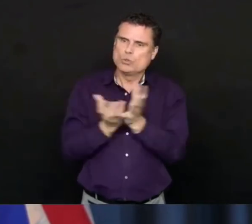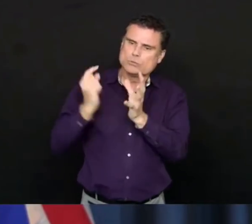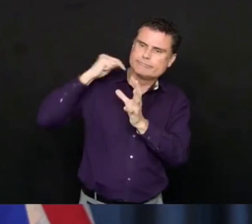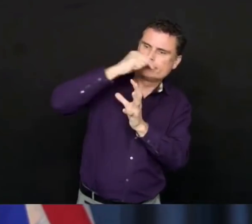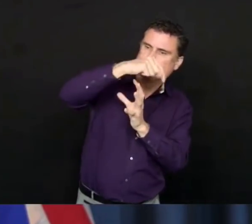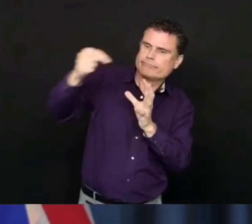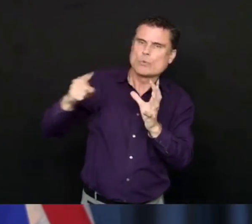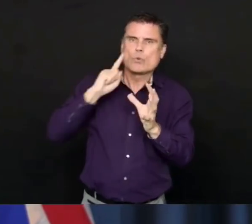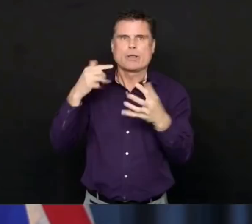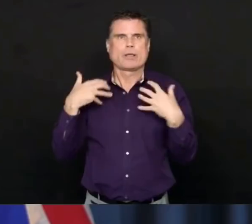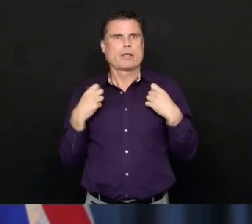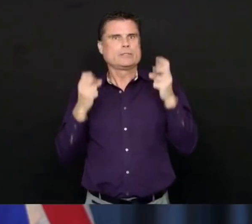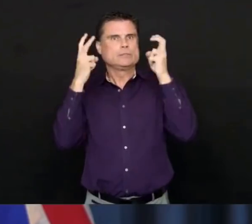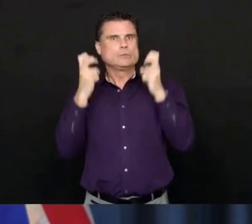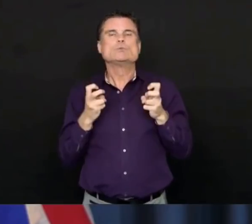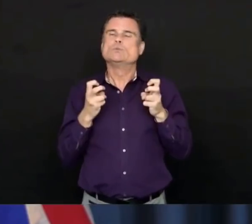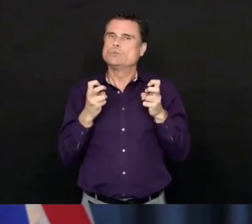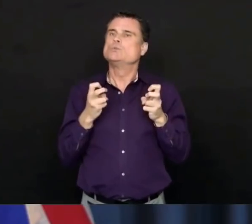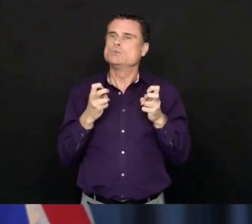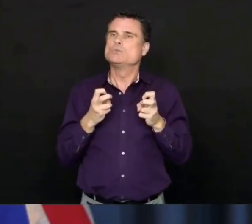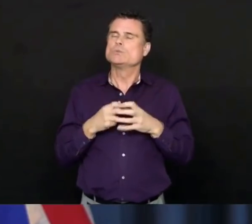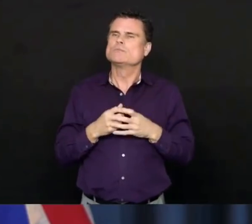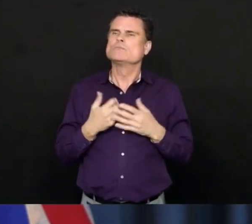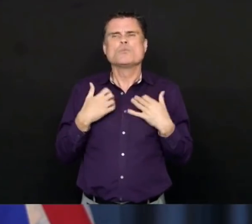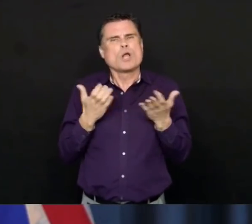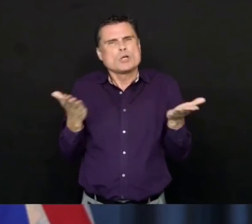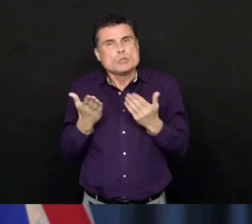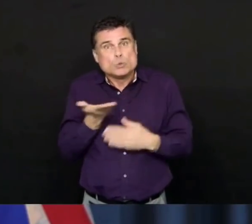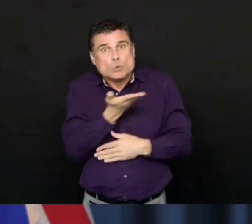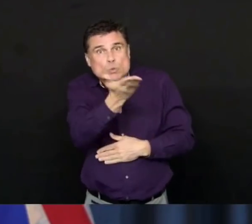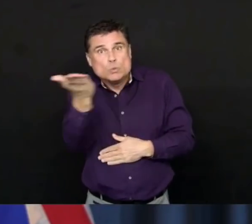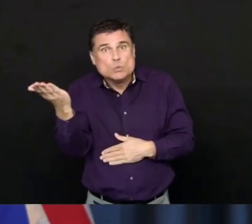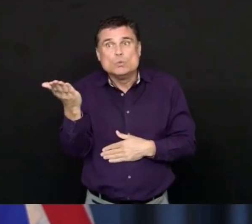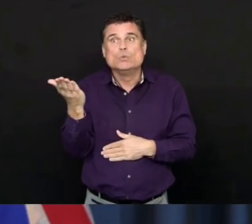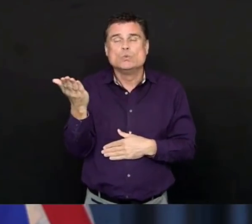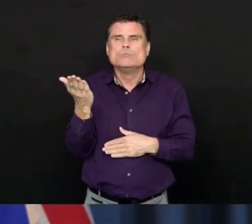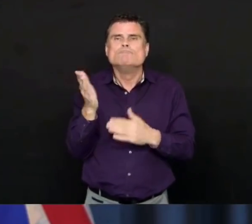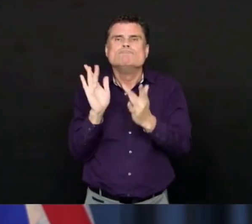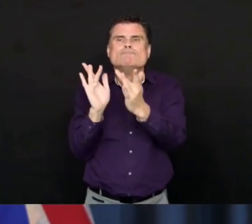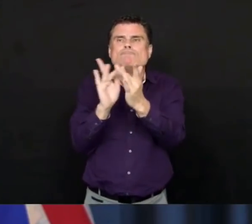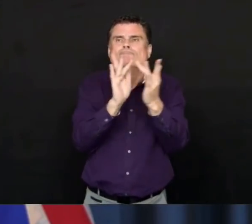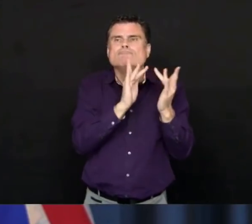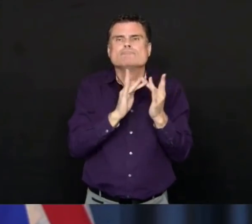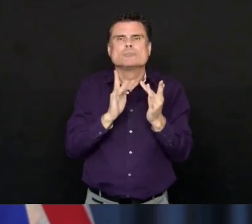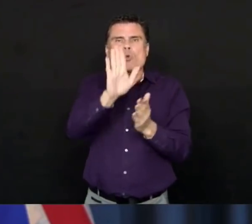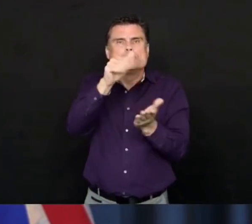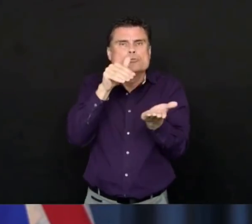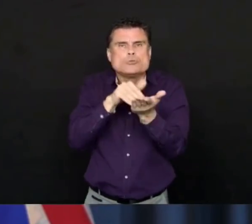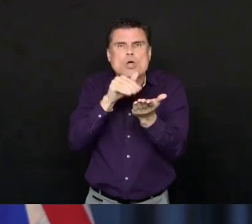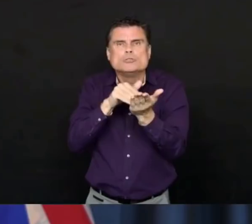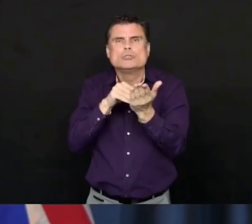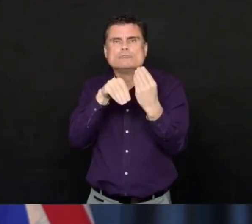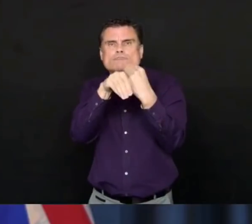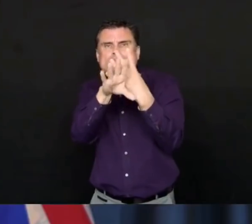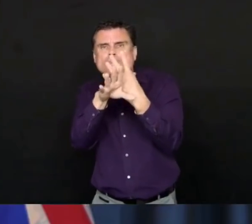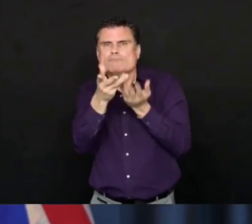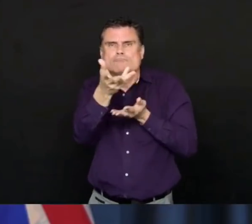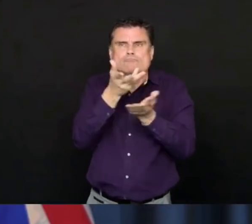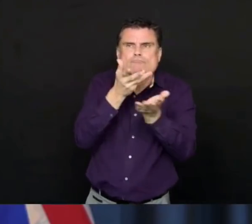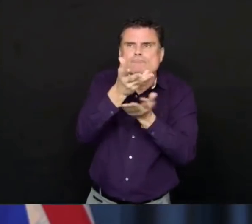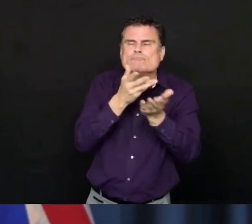physician's office, your primary care provider's office, or if you don't have a primary care provider, to talk to the